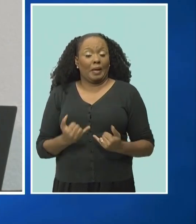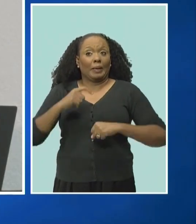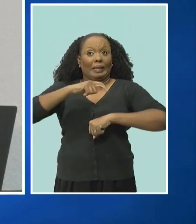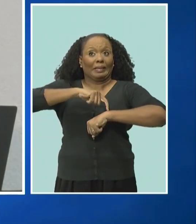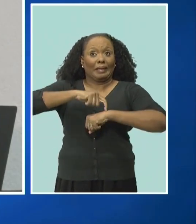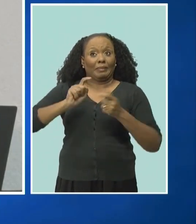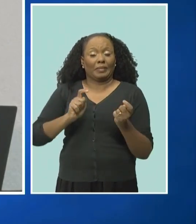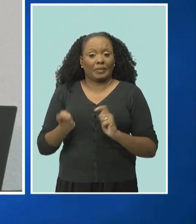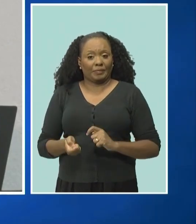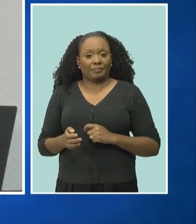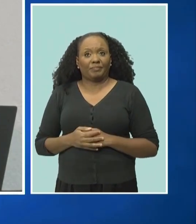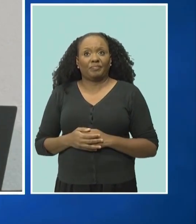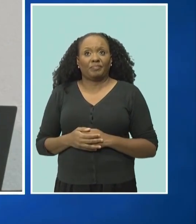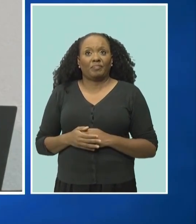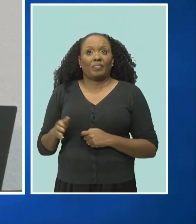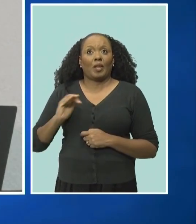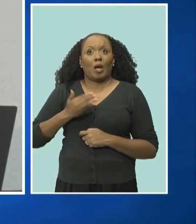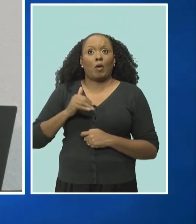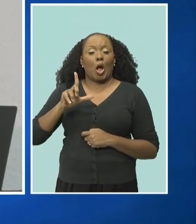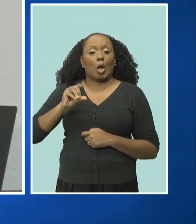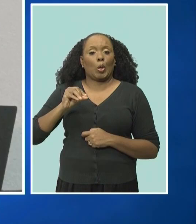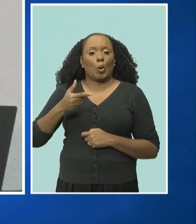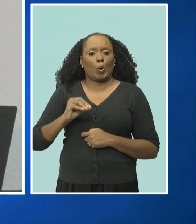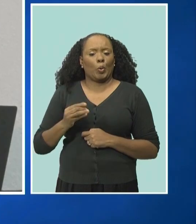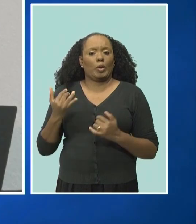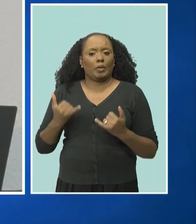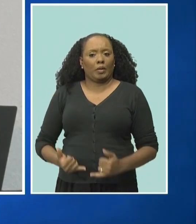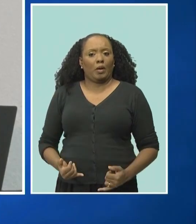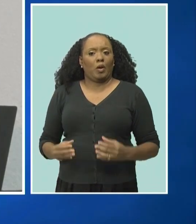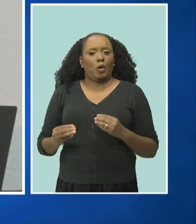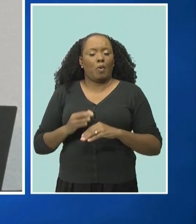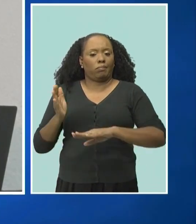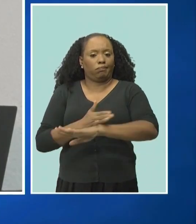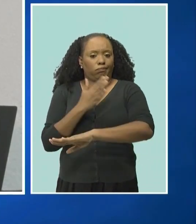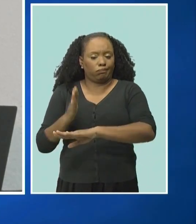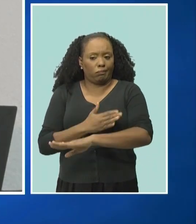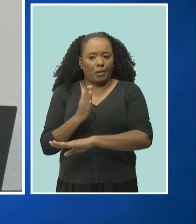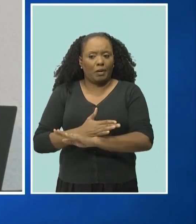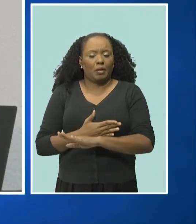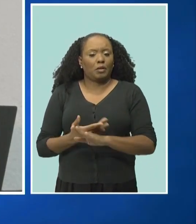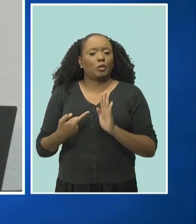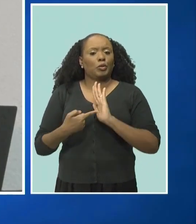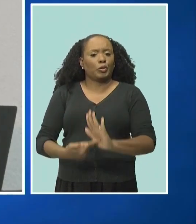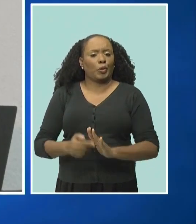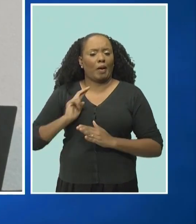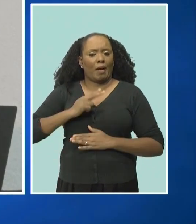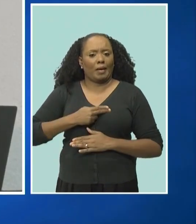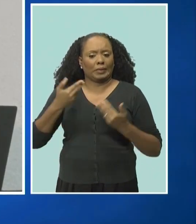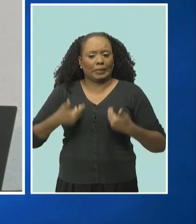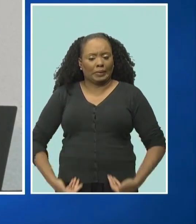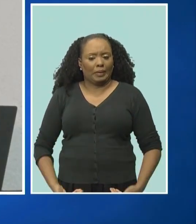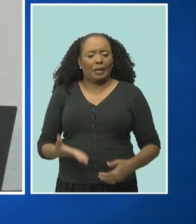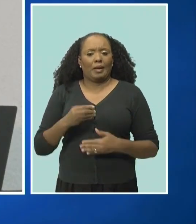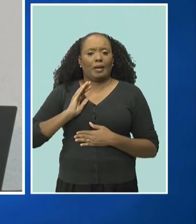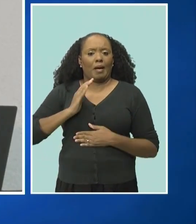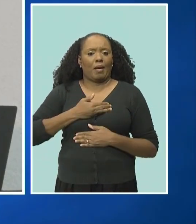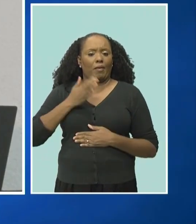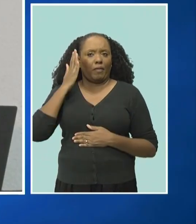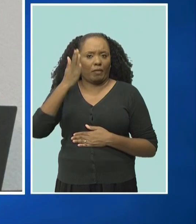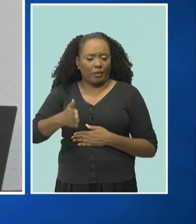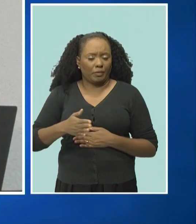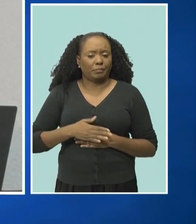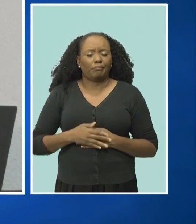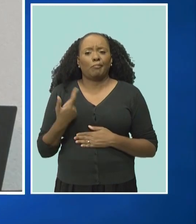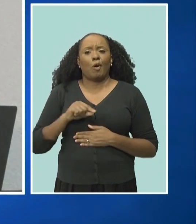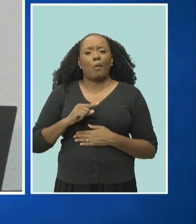We have refreshed our logo to reflect who we are today and to symbolize our future. After careful